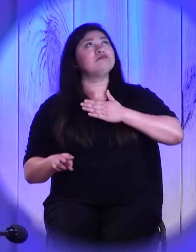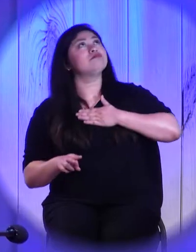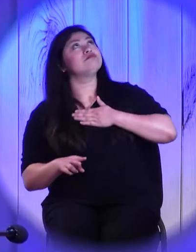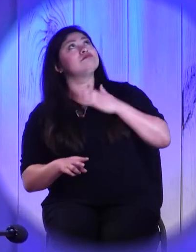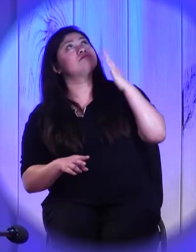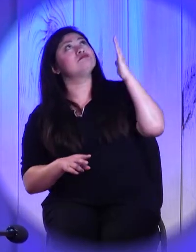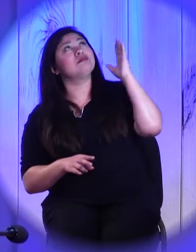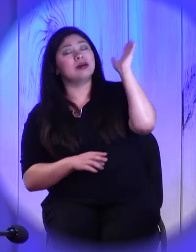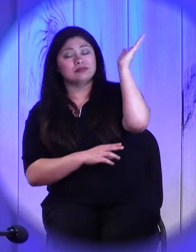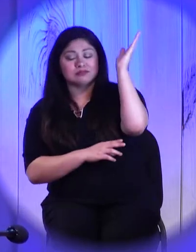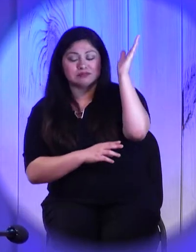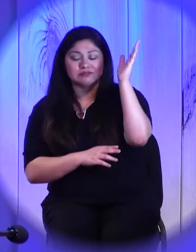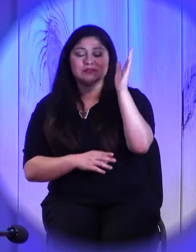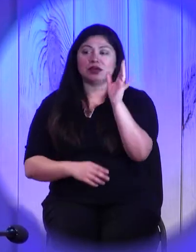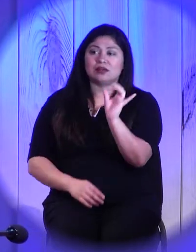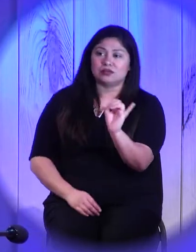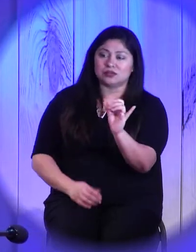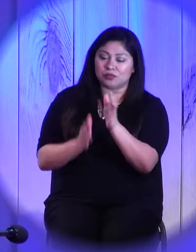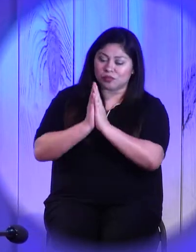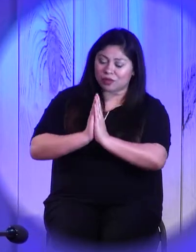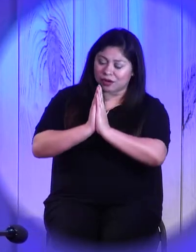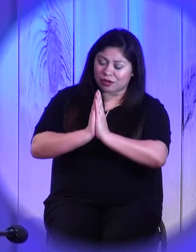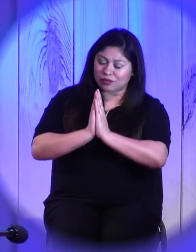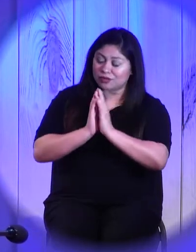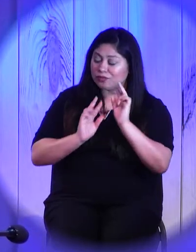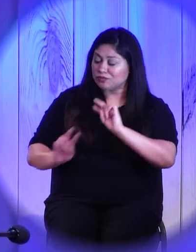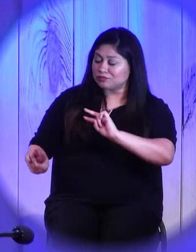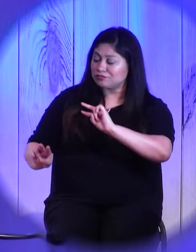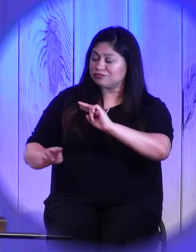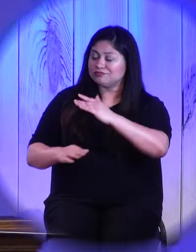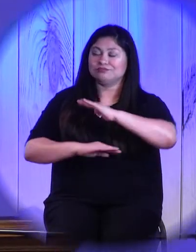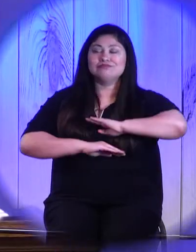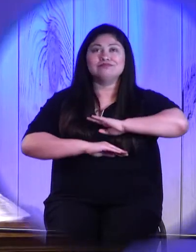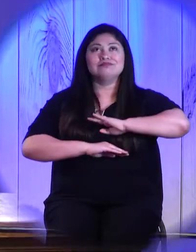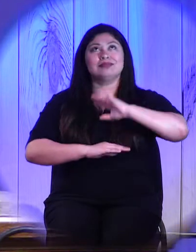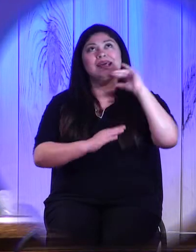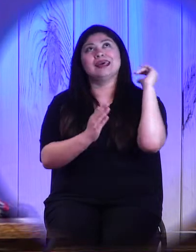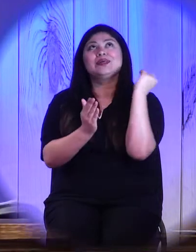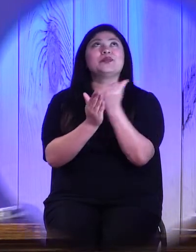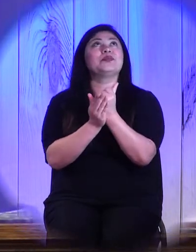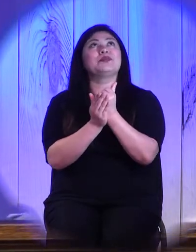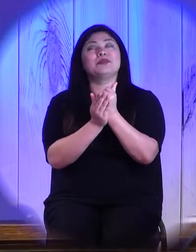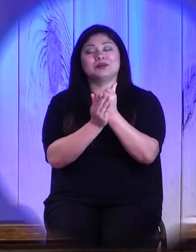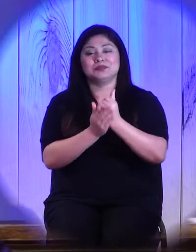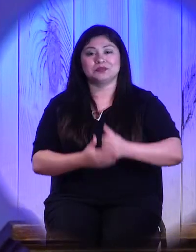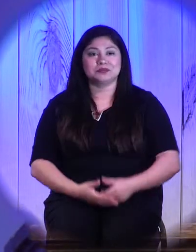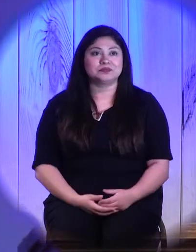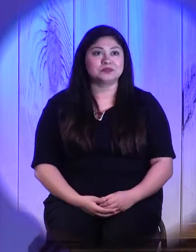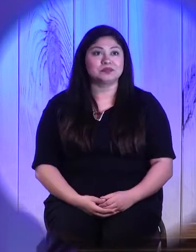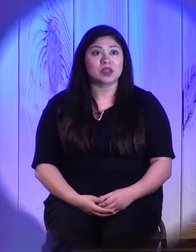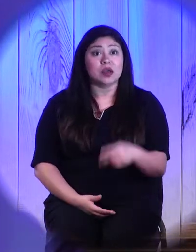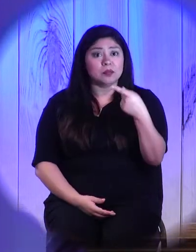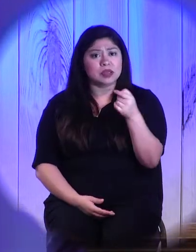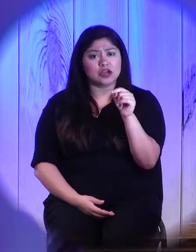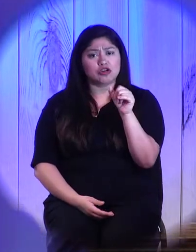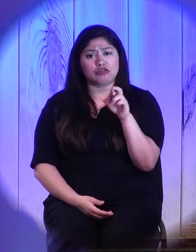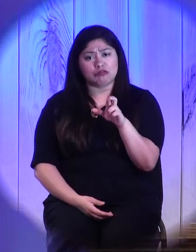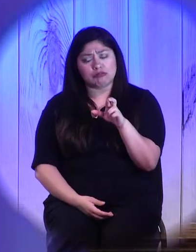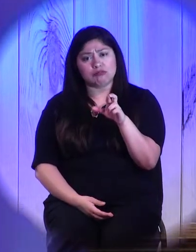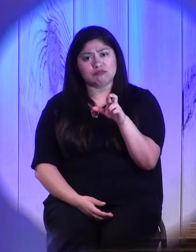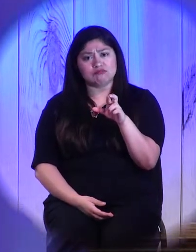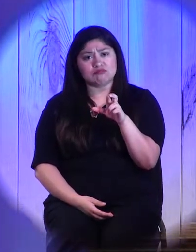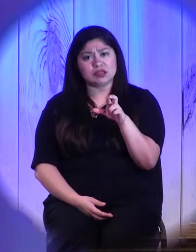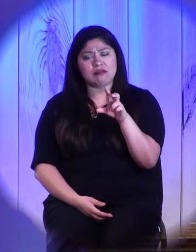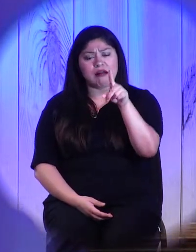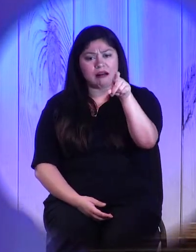rock and our redeemer. Amen. Well, in our passage today, Peter asks one of the most practical of